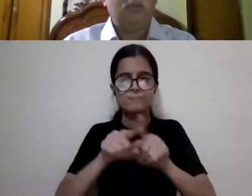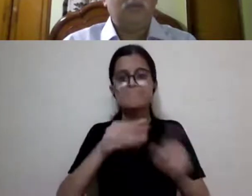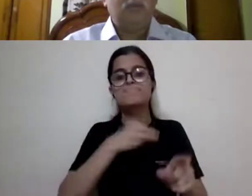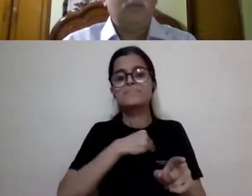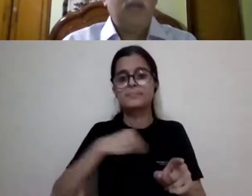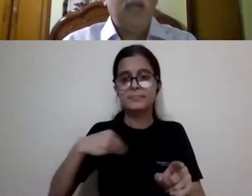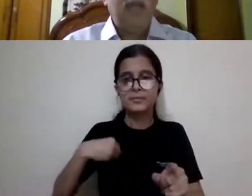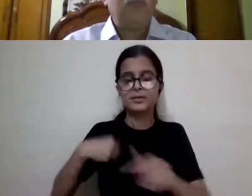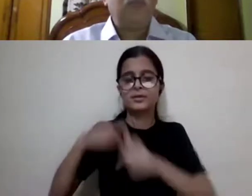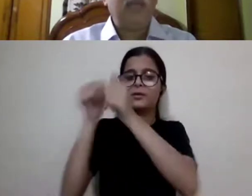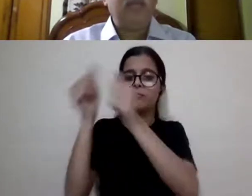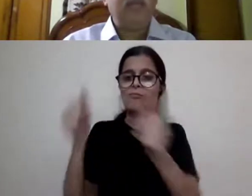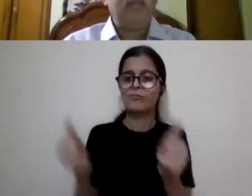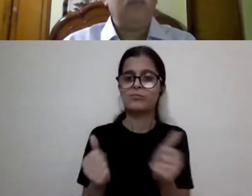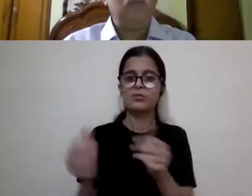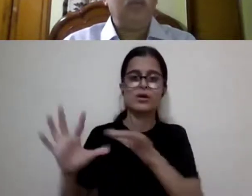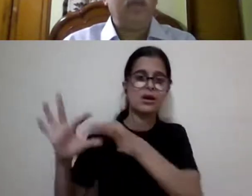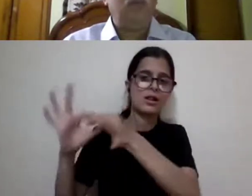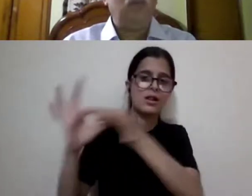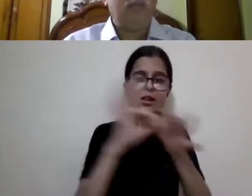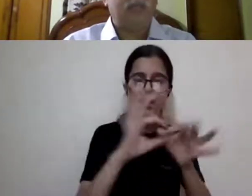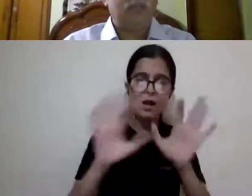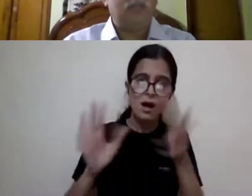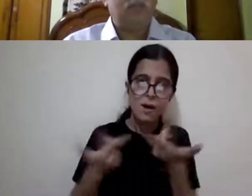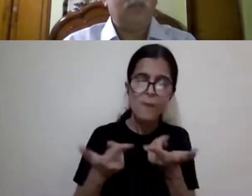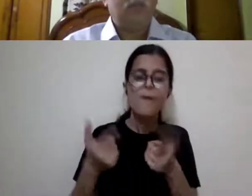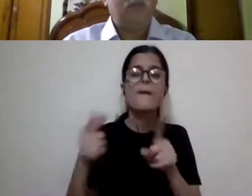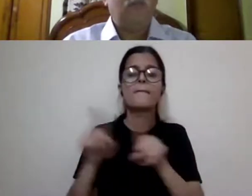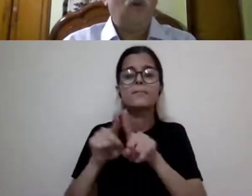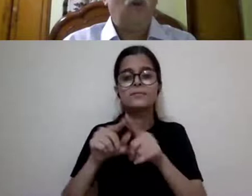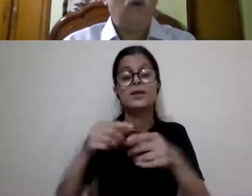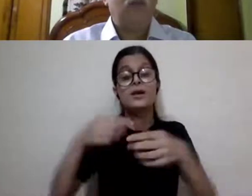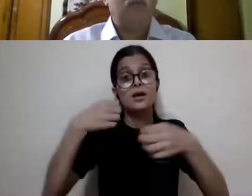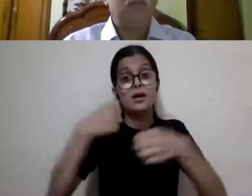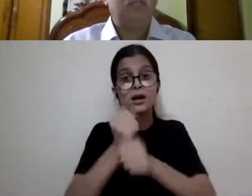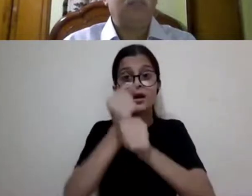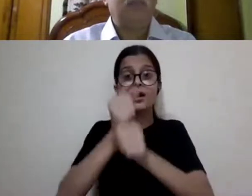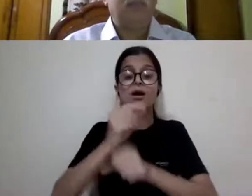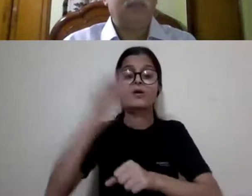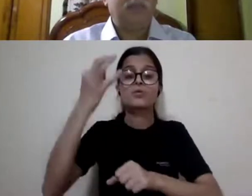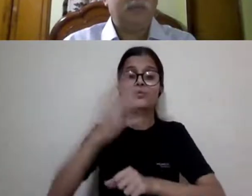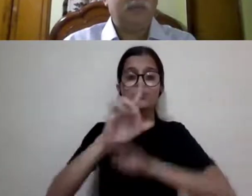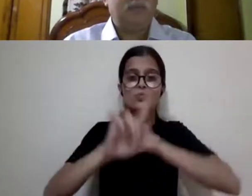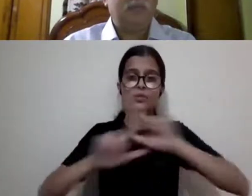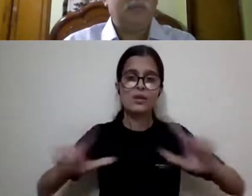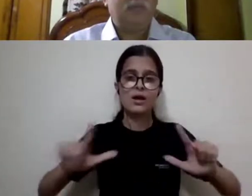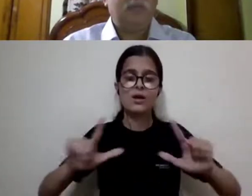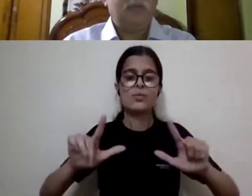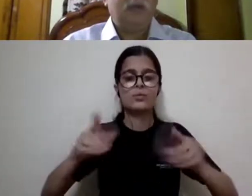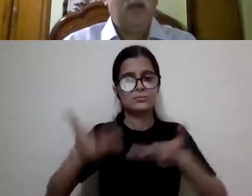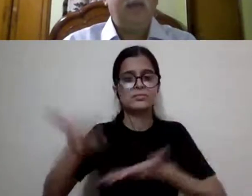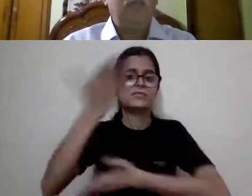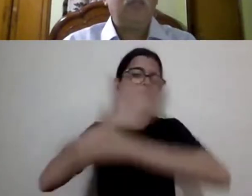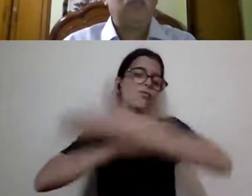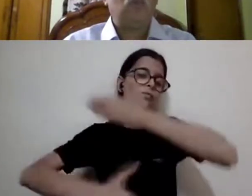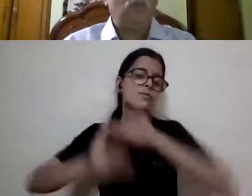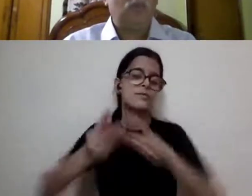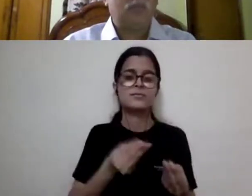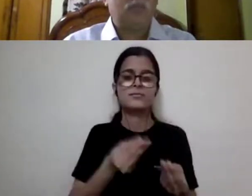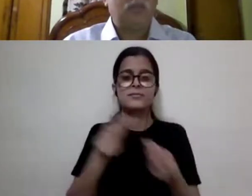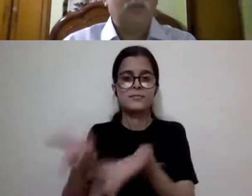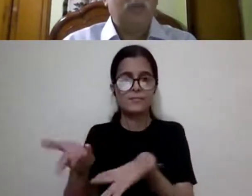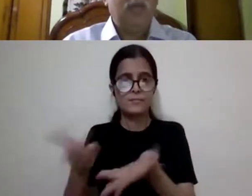and created a new language for disability. A new